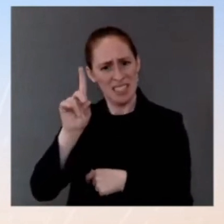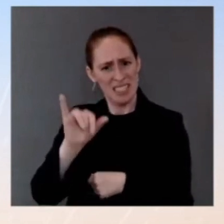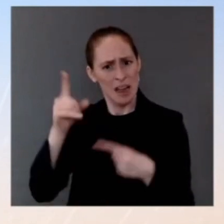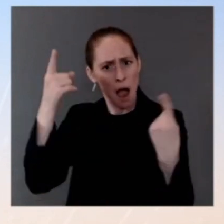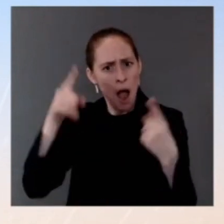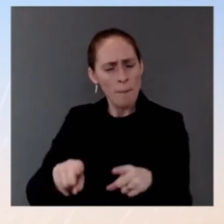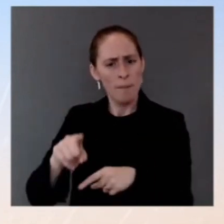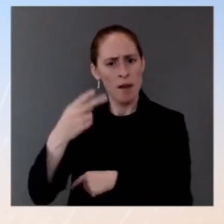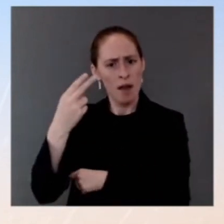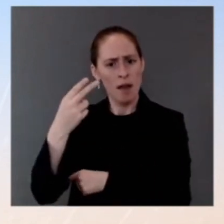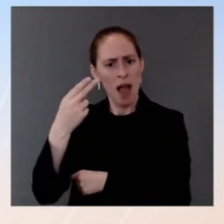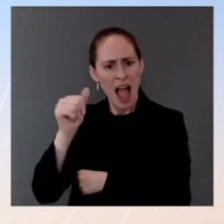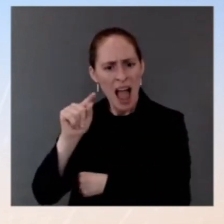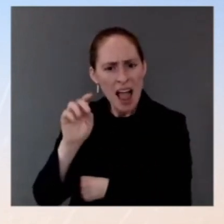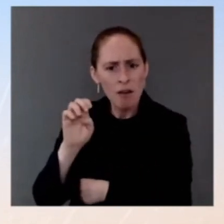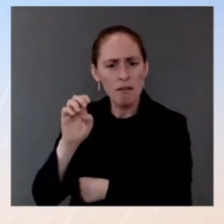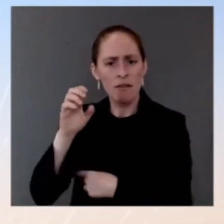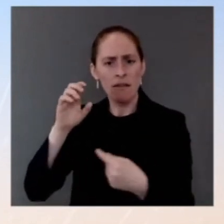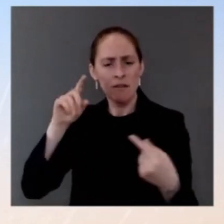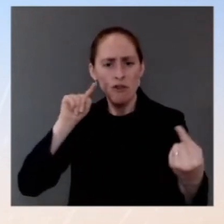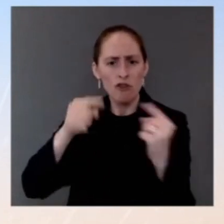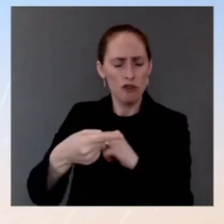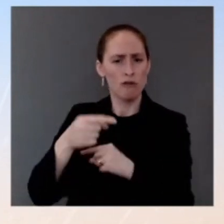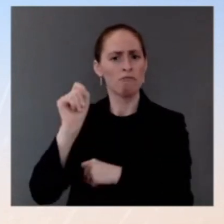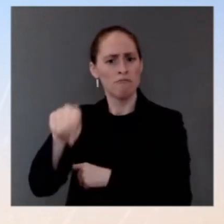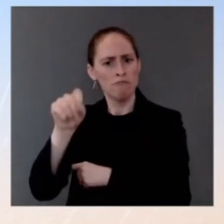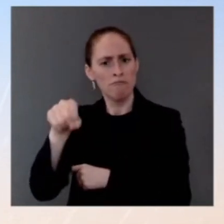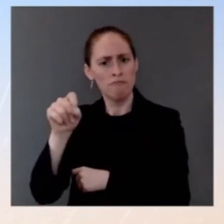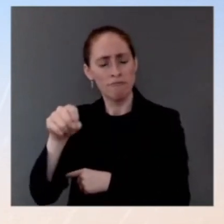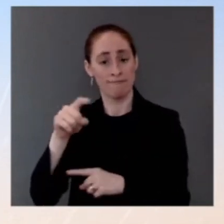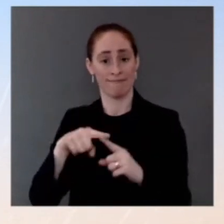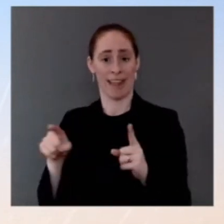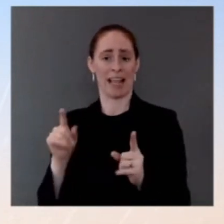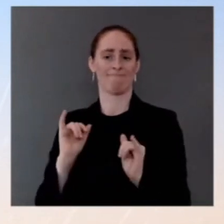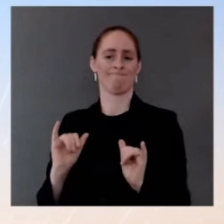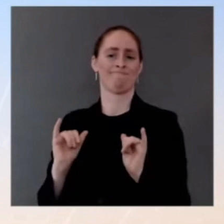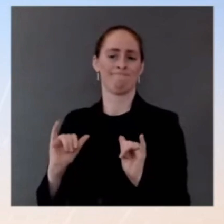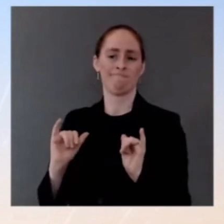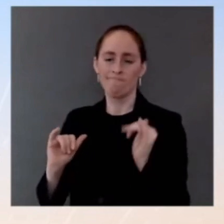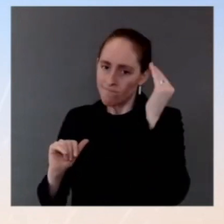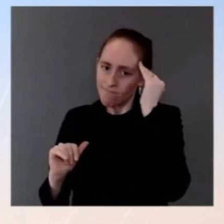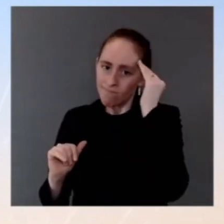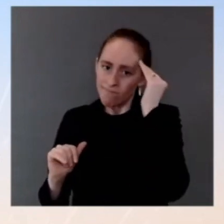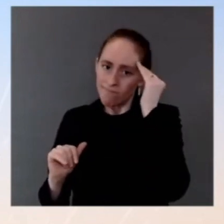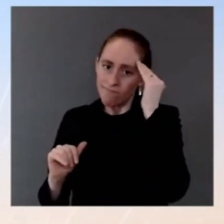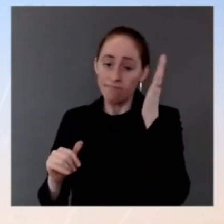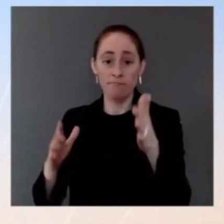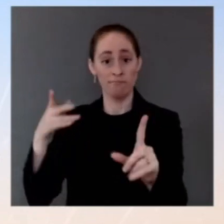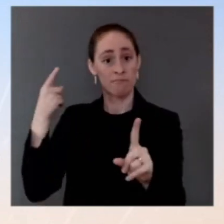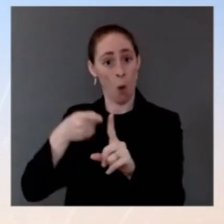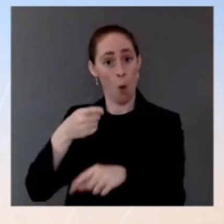it's important to also note the danger of lying to police and lying about hate crimes and the fact that it diverts important resources.